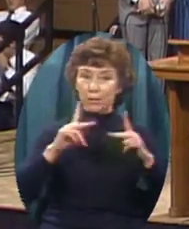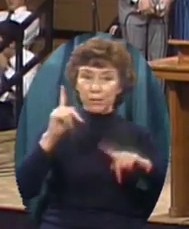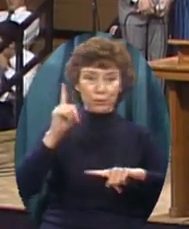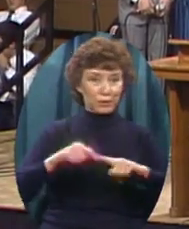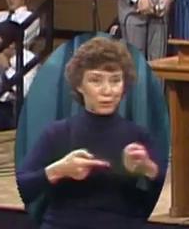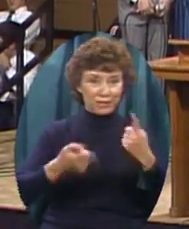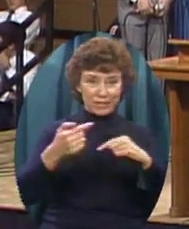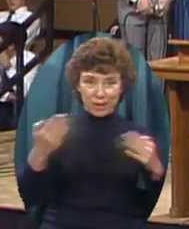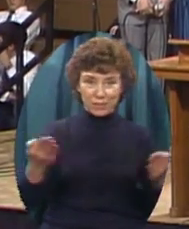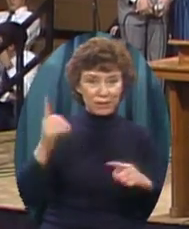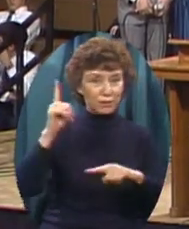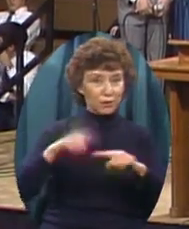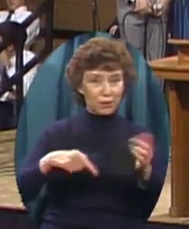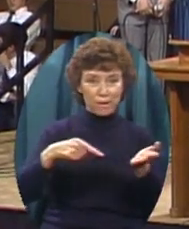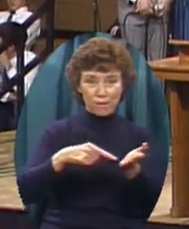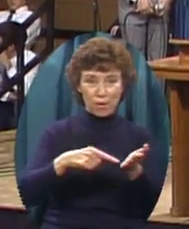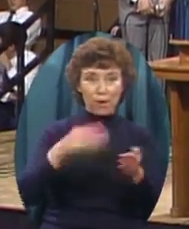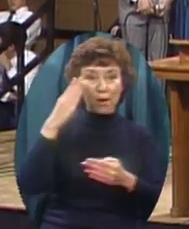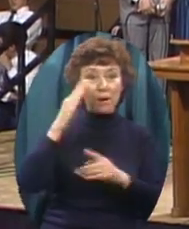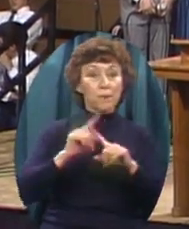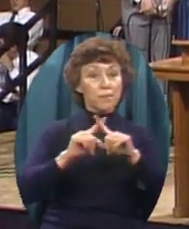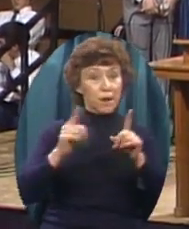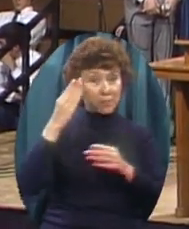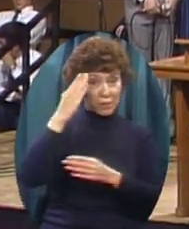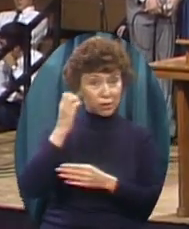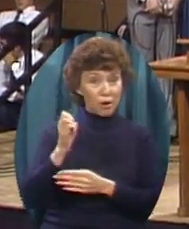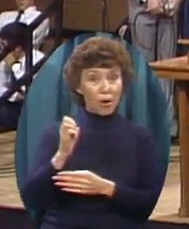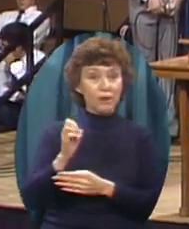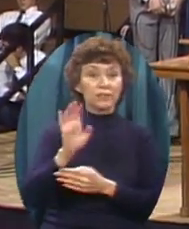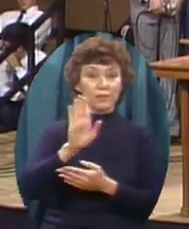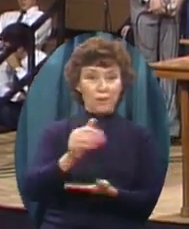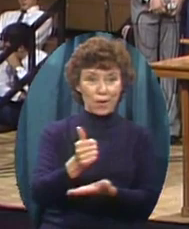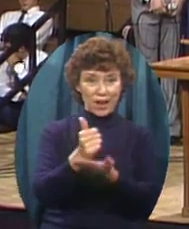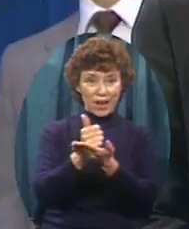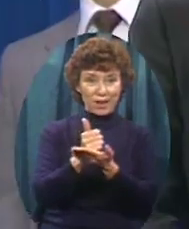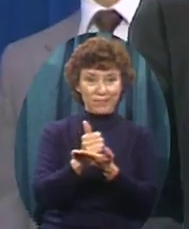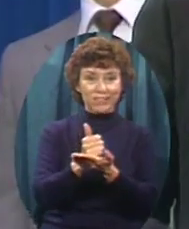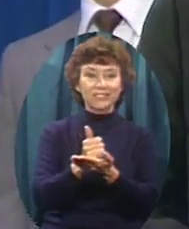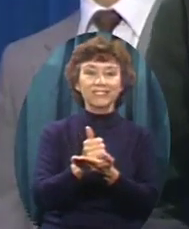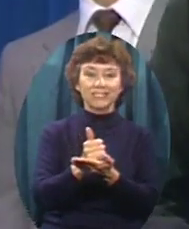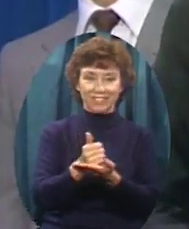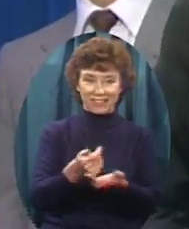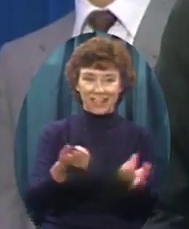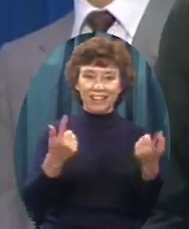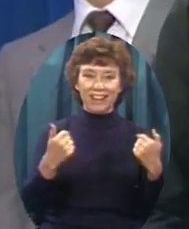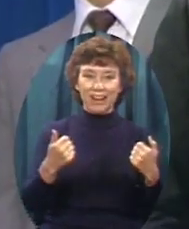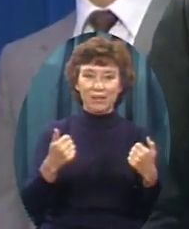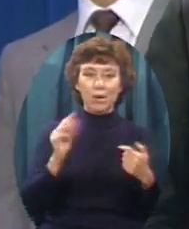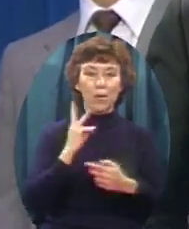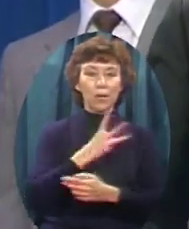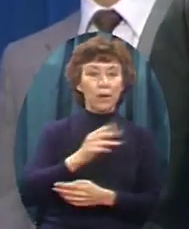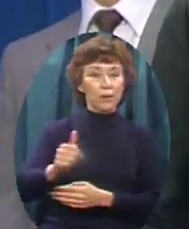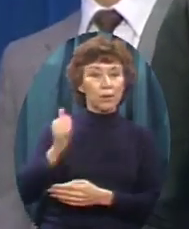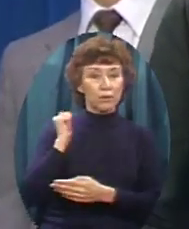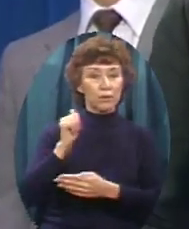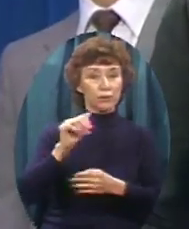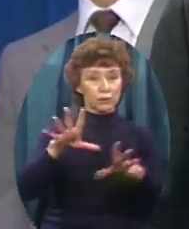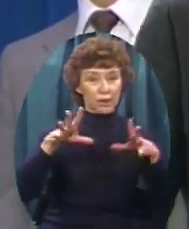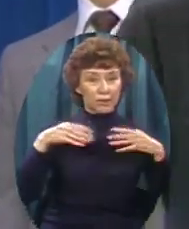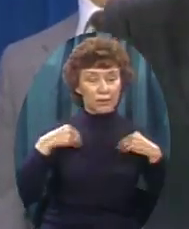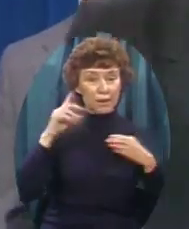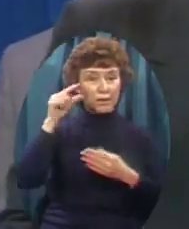because of your contribution, they are here. We accept no government funds. By the way, if you want to know how much we've grown this year,